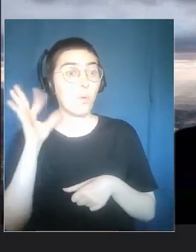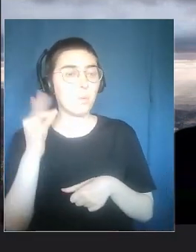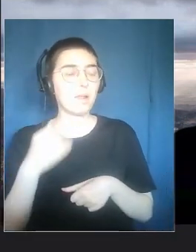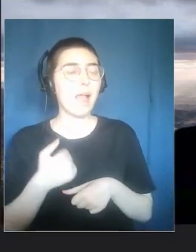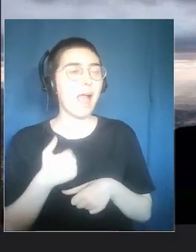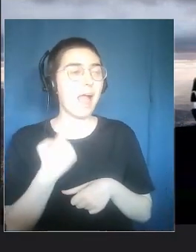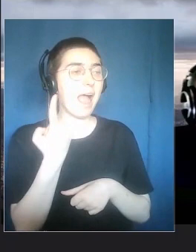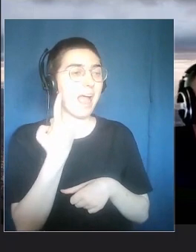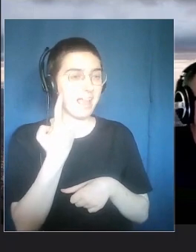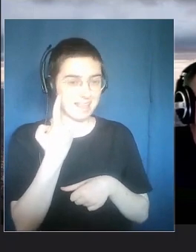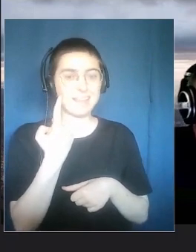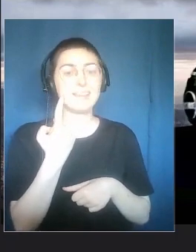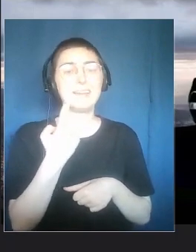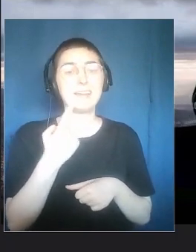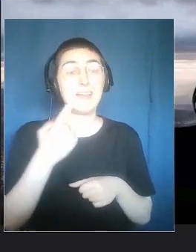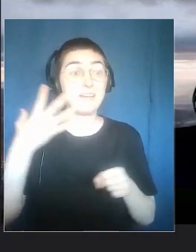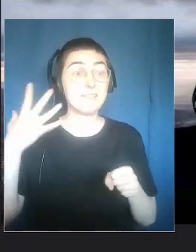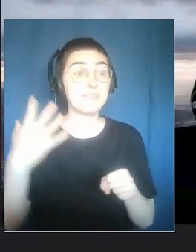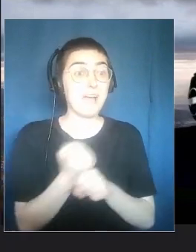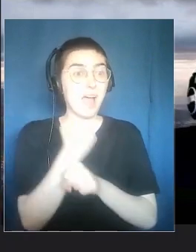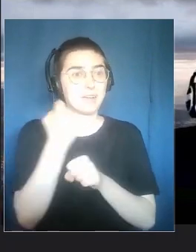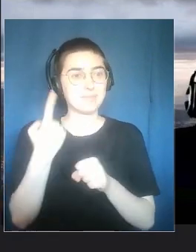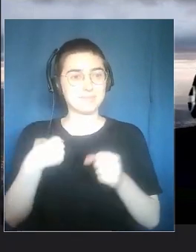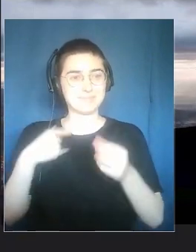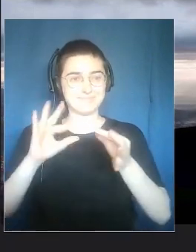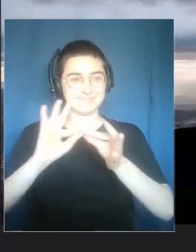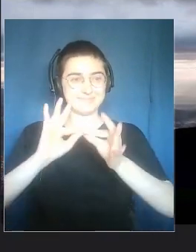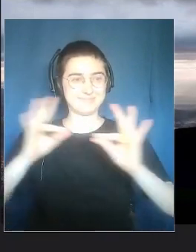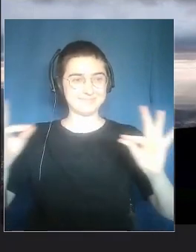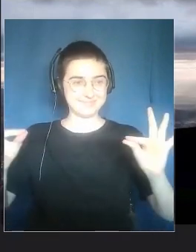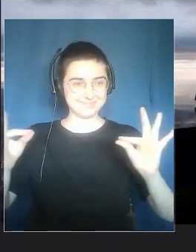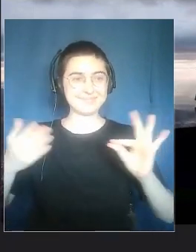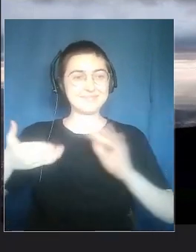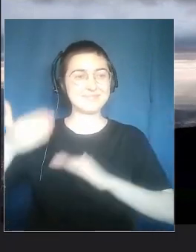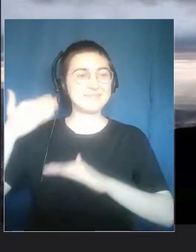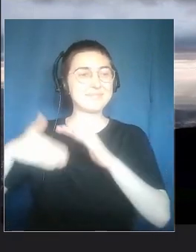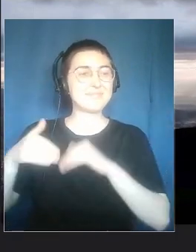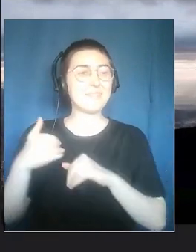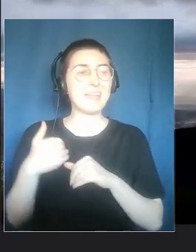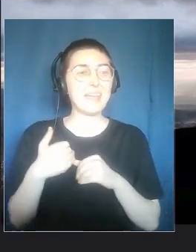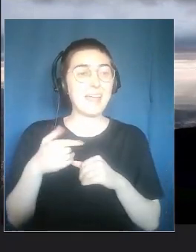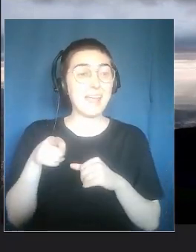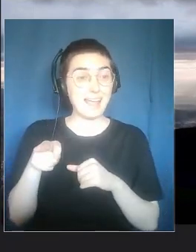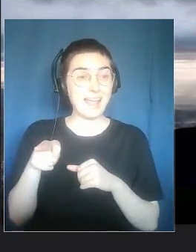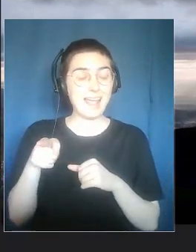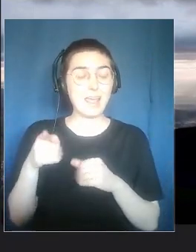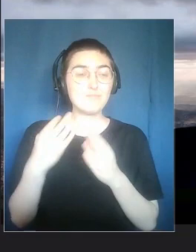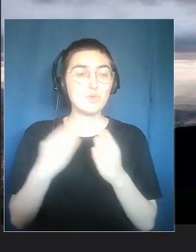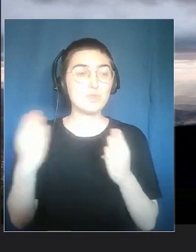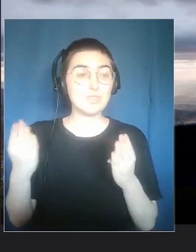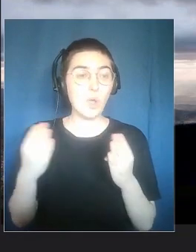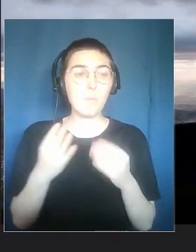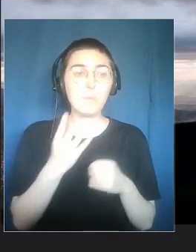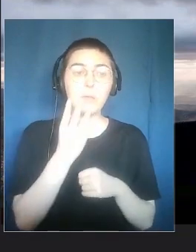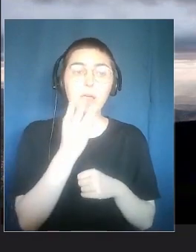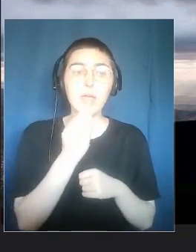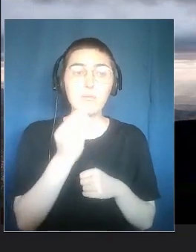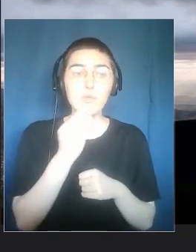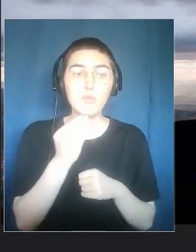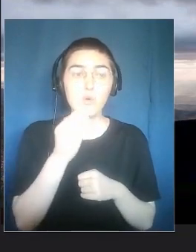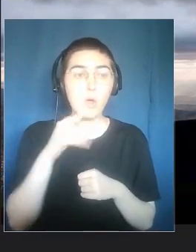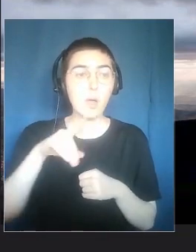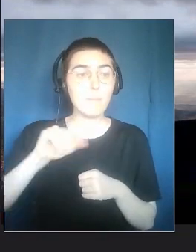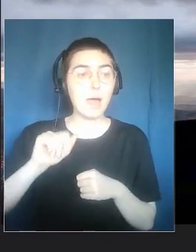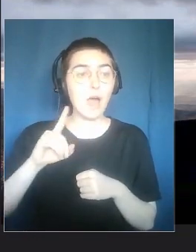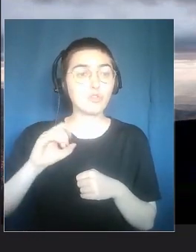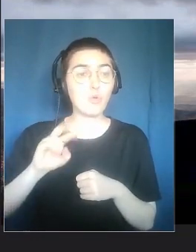Carlo, I found a message that was left on the guest book of